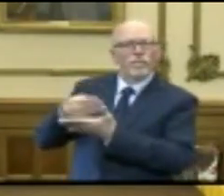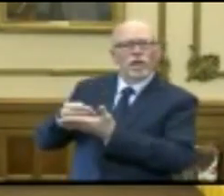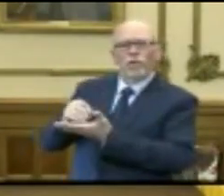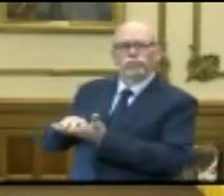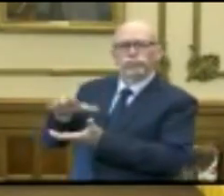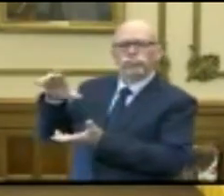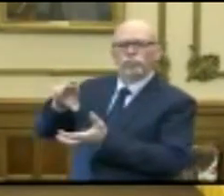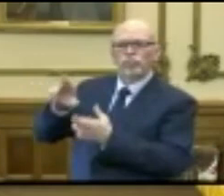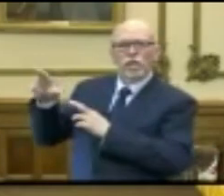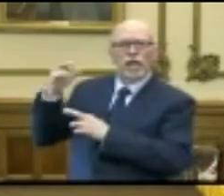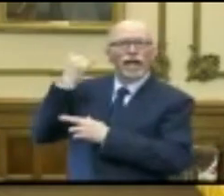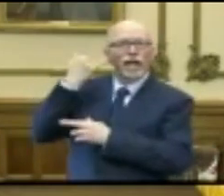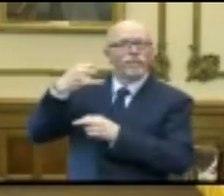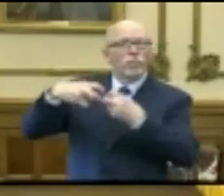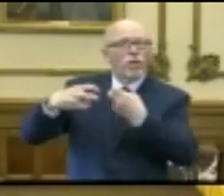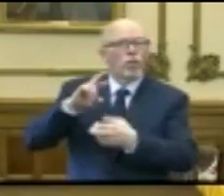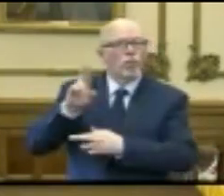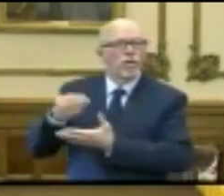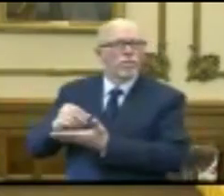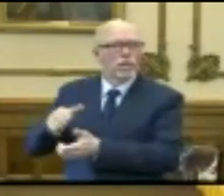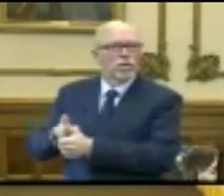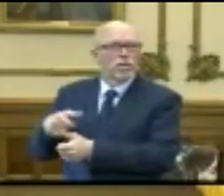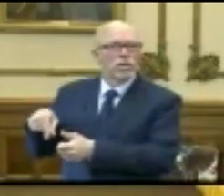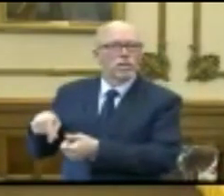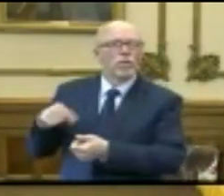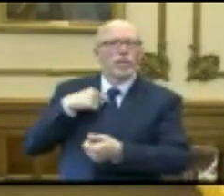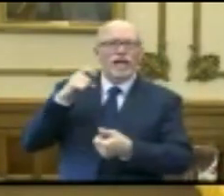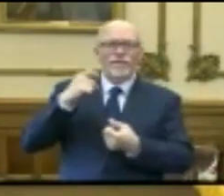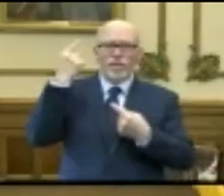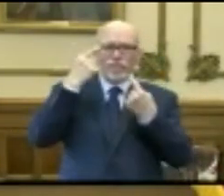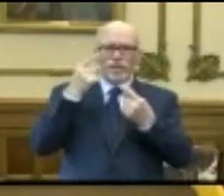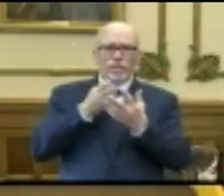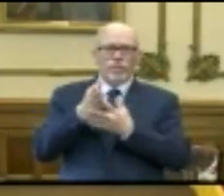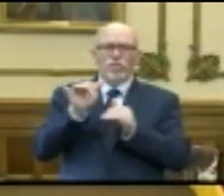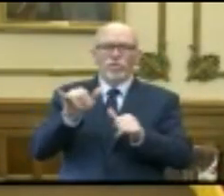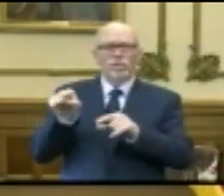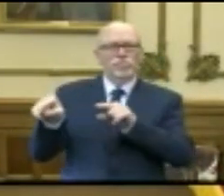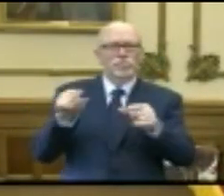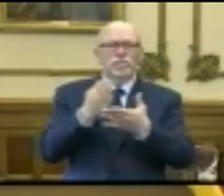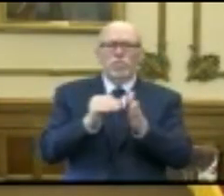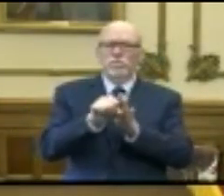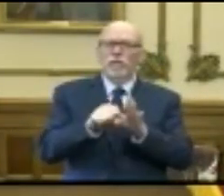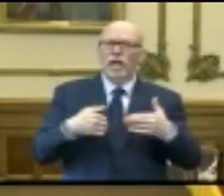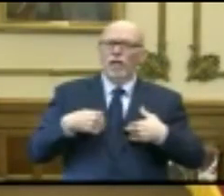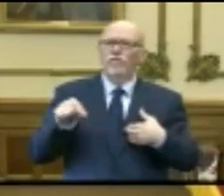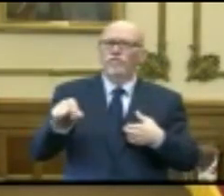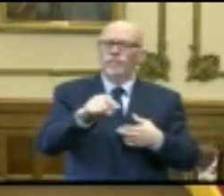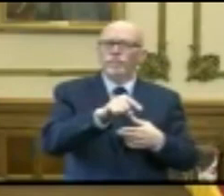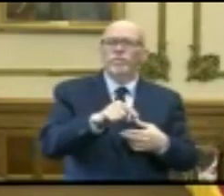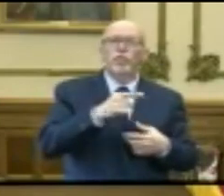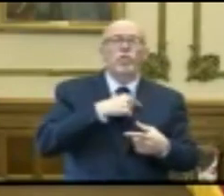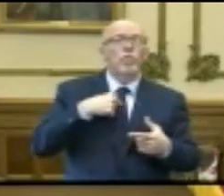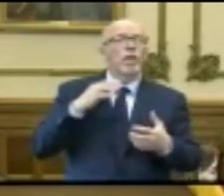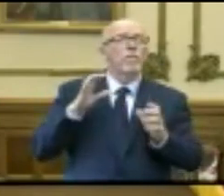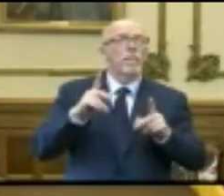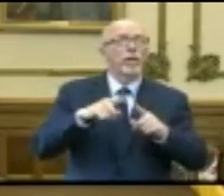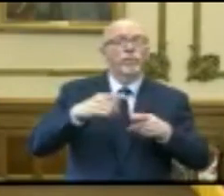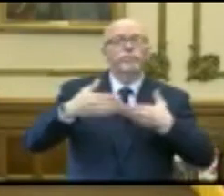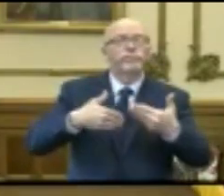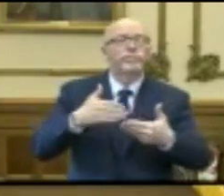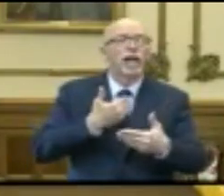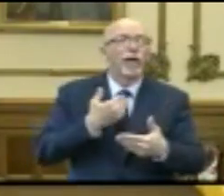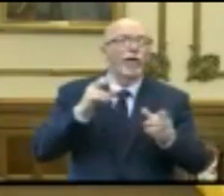And we ought to be able to think critically through that so that at some point when we do resume a semblance of